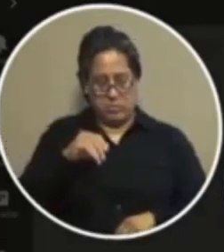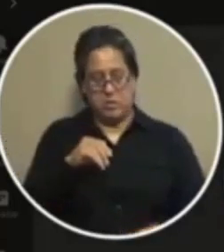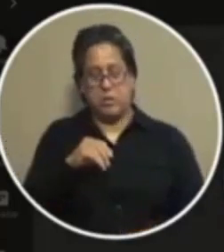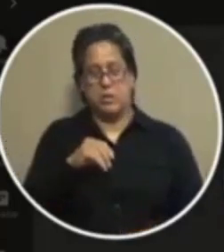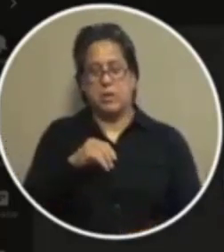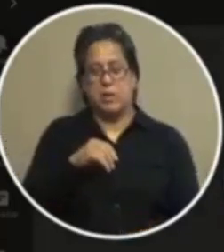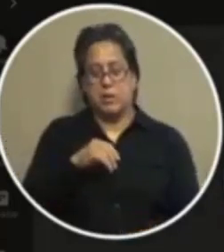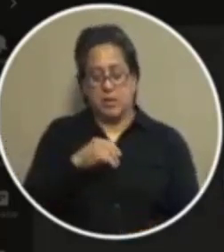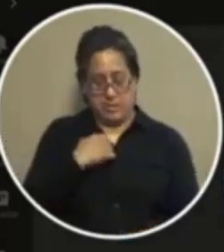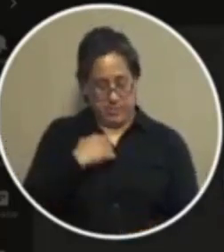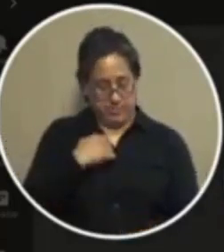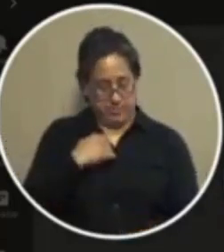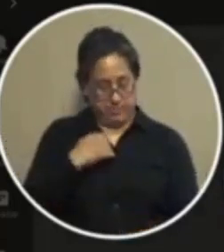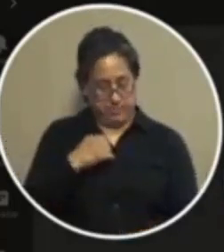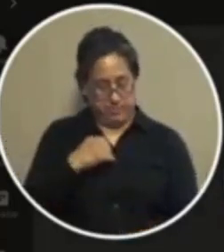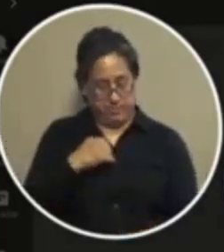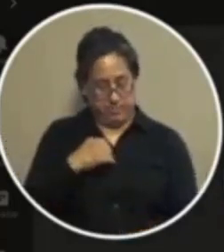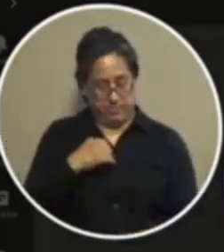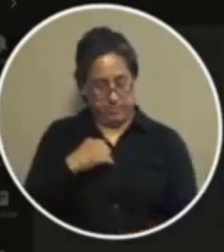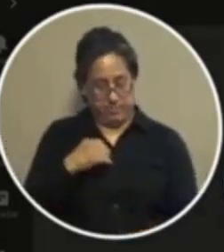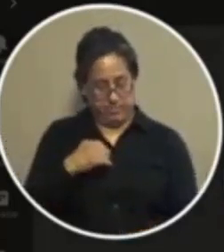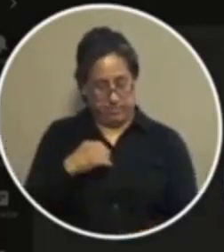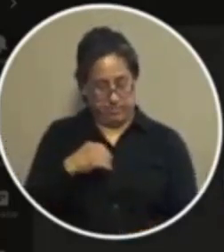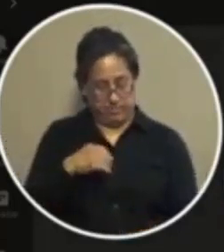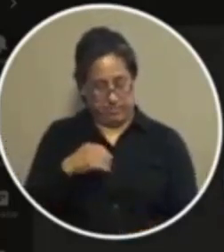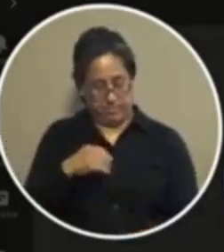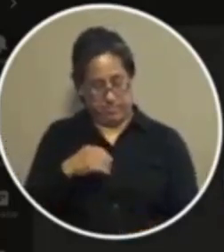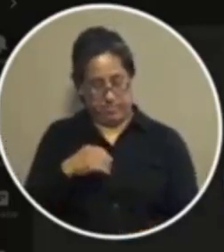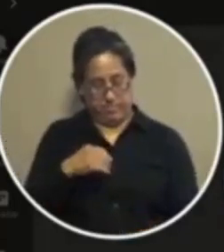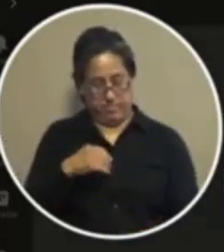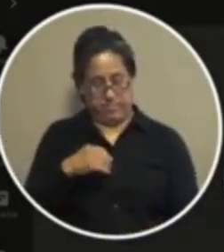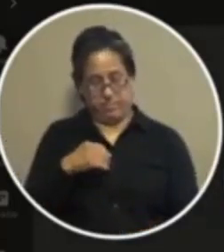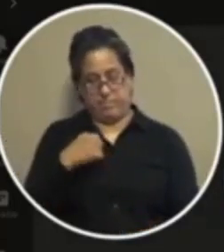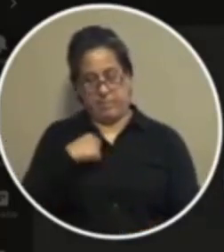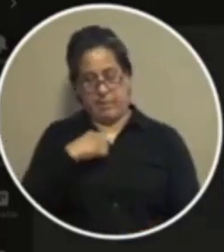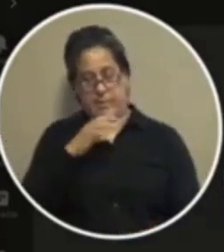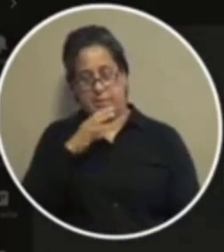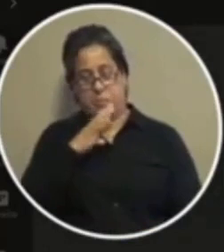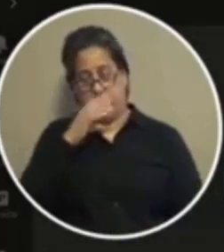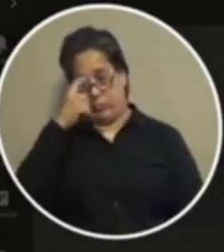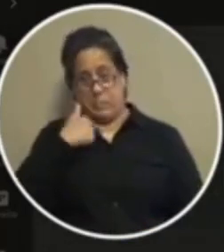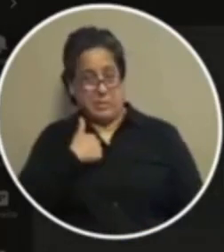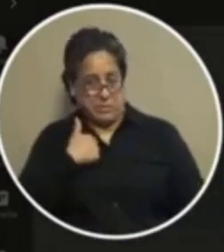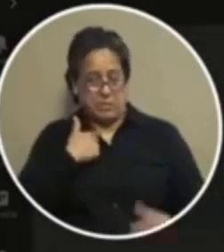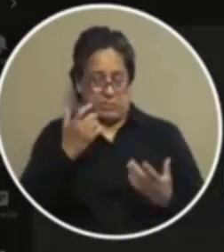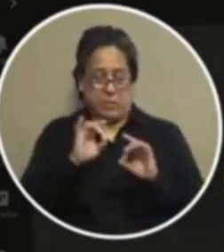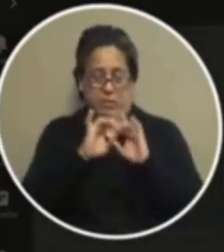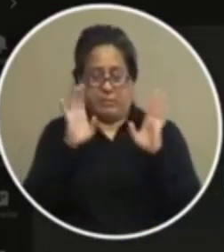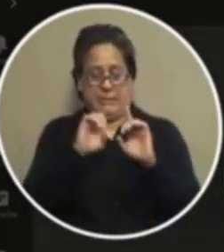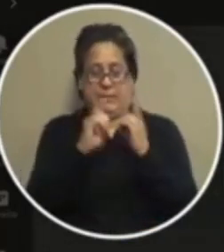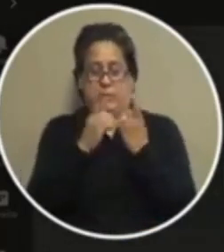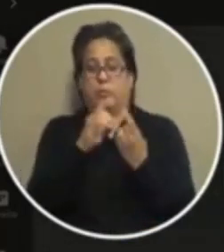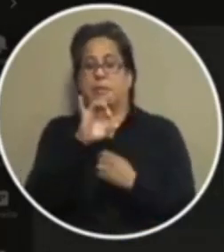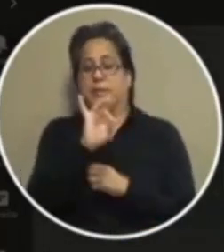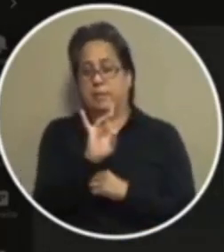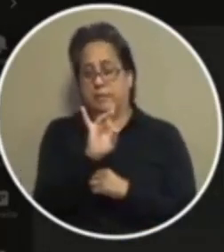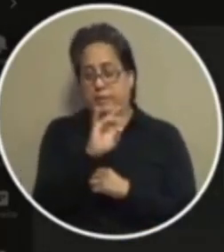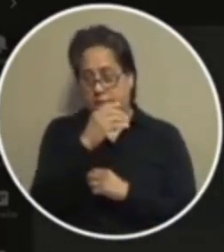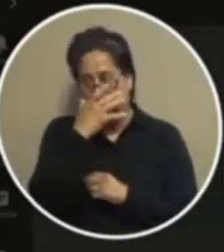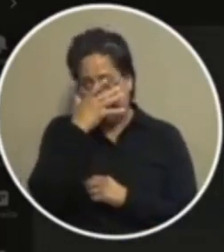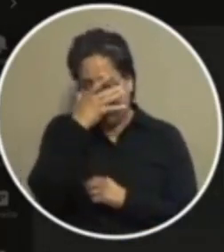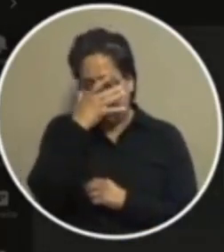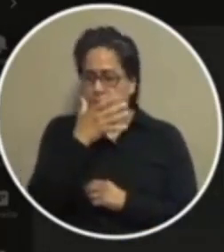just i i i i speak for myself obviously as a district 8 city representative